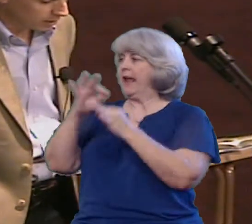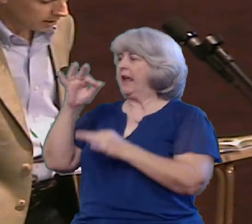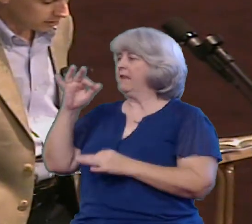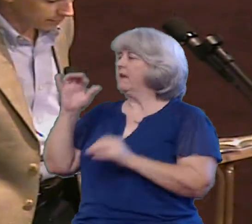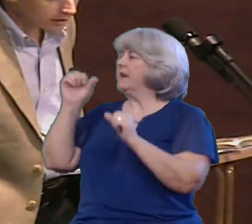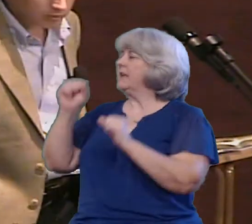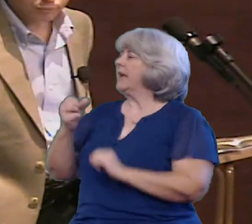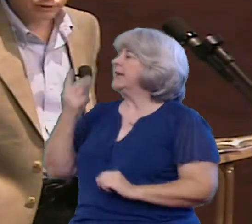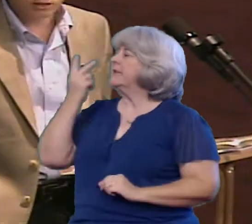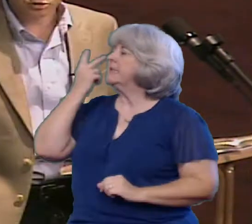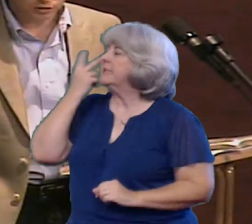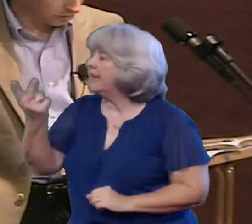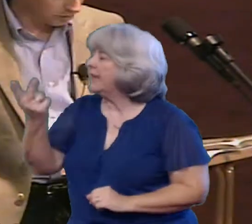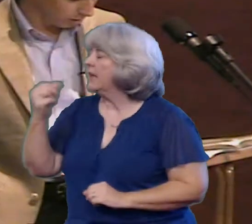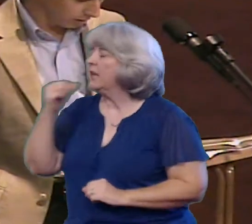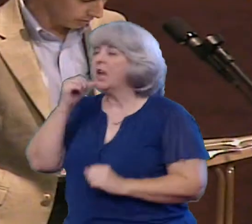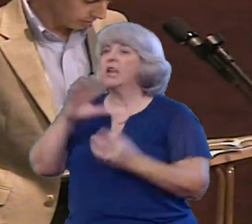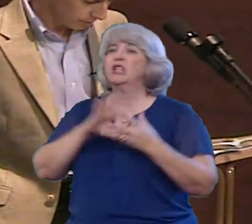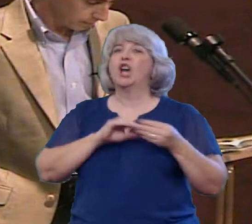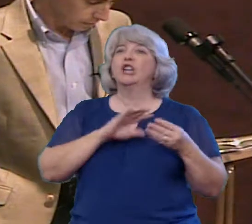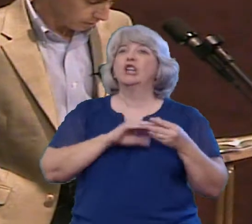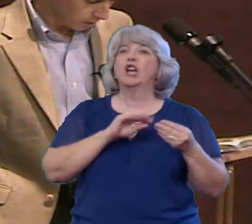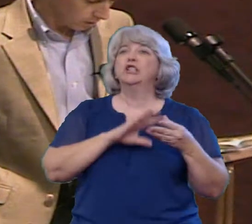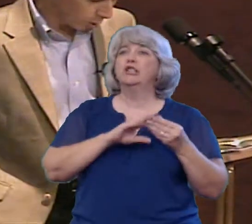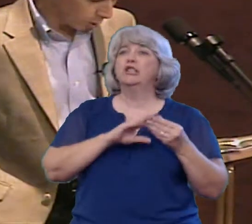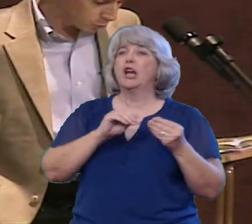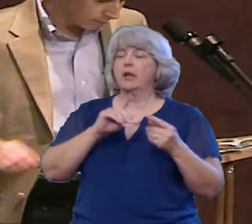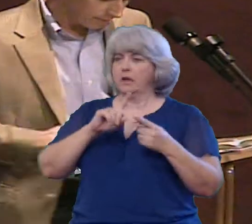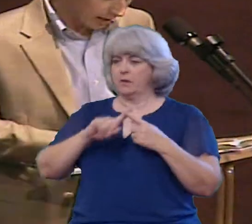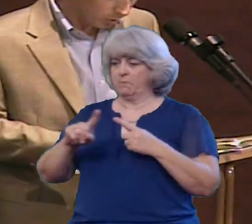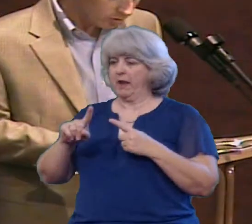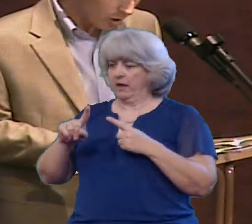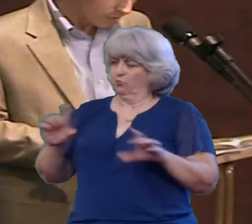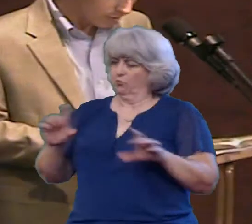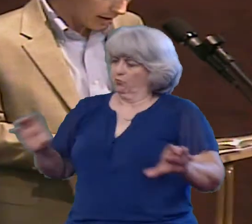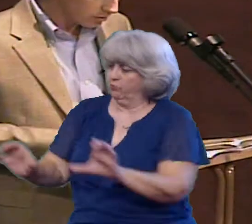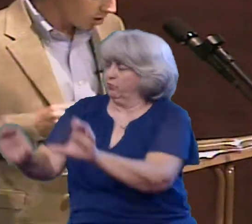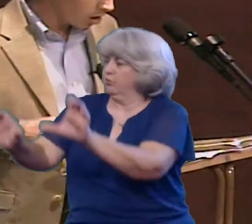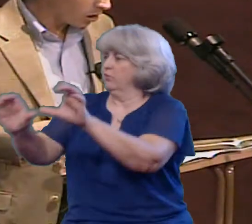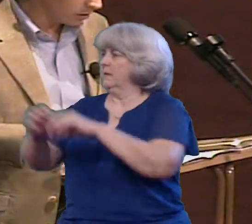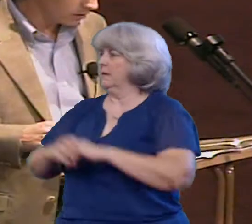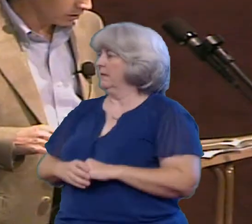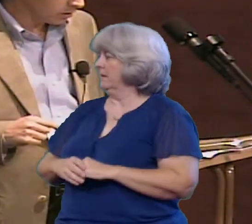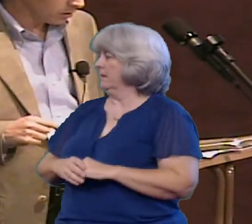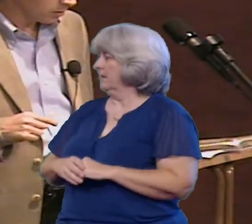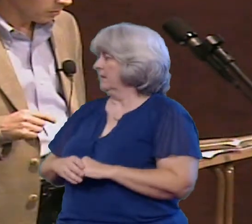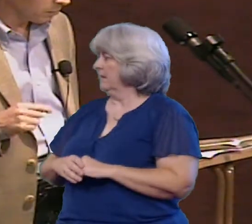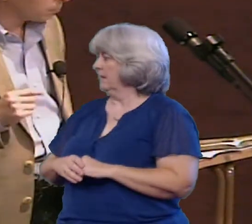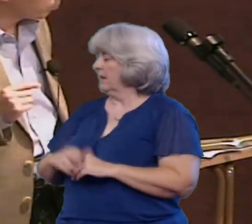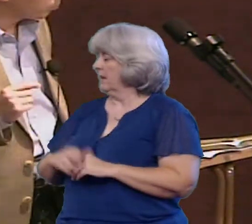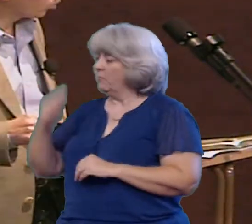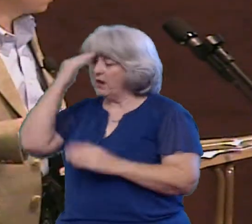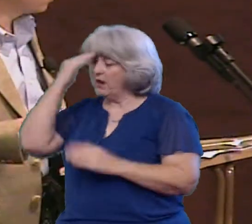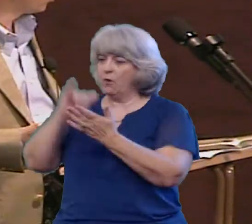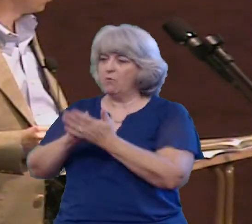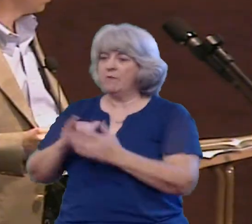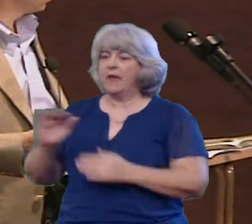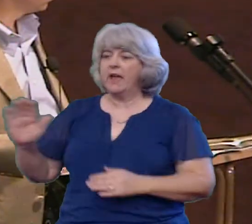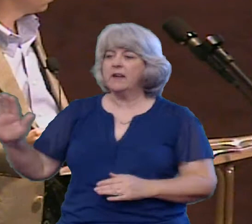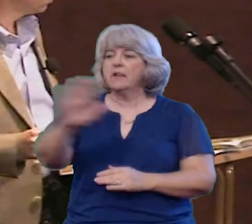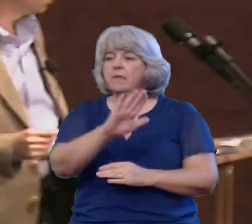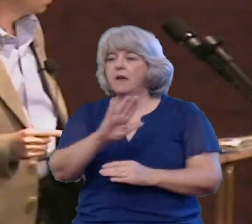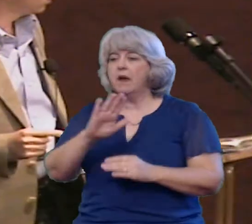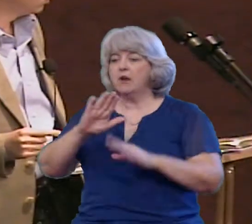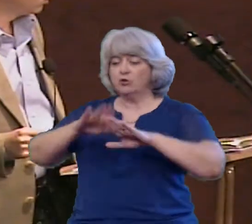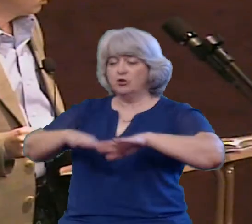another To defeat their fears and insecurities Purpose-driven families know their faith is caught More than taught